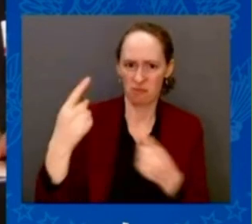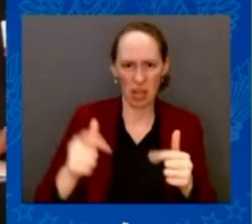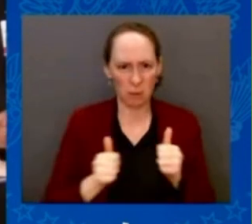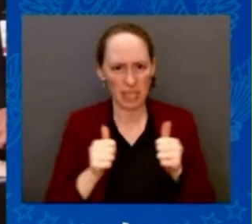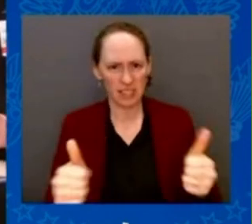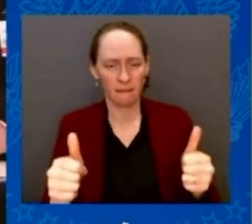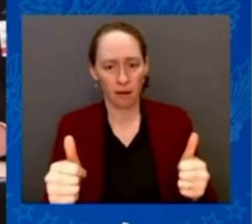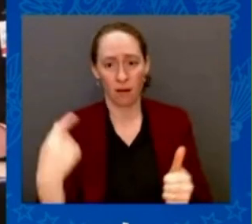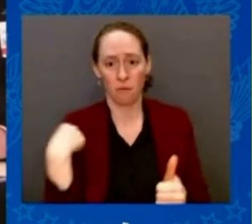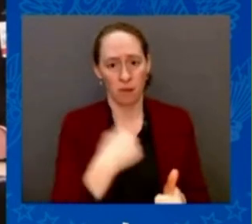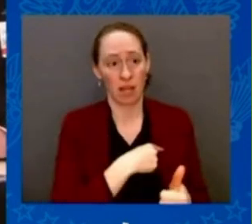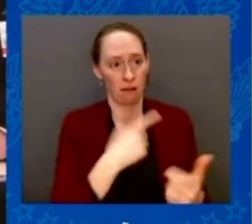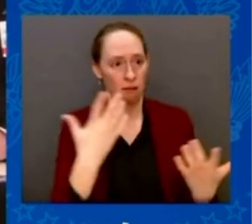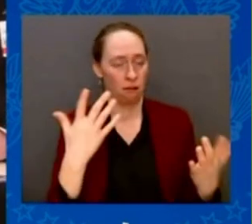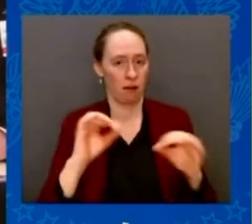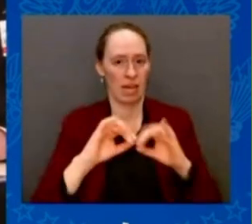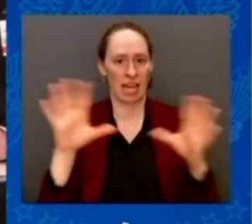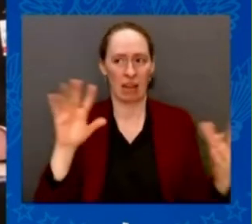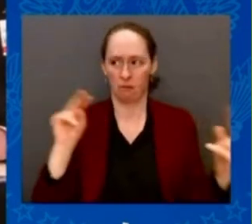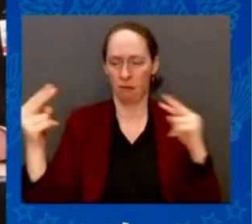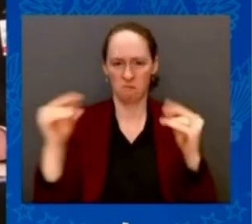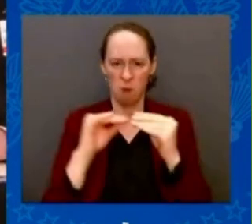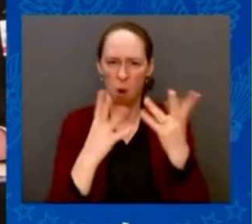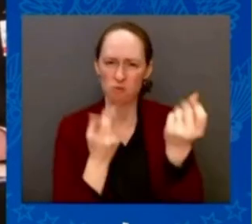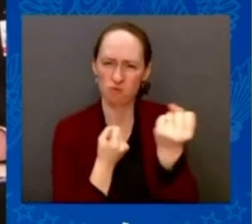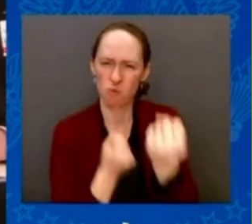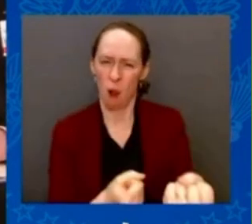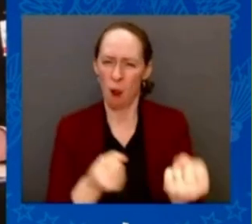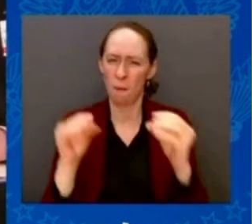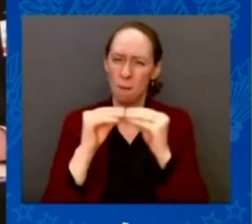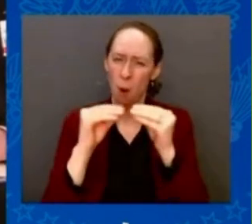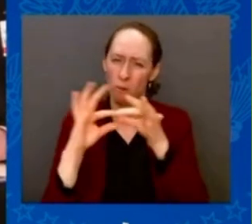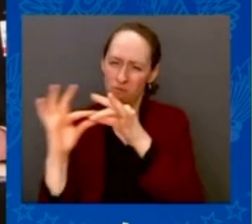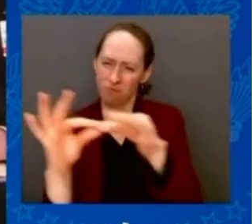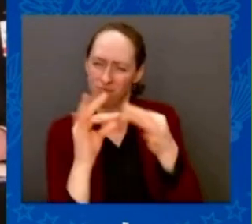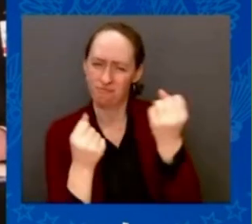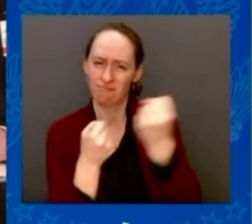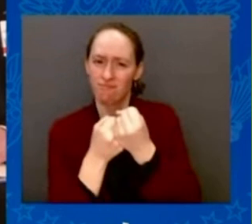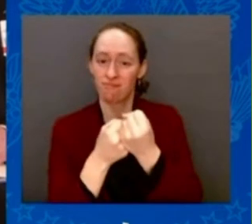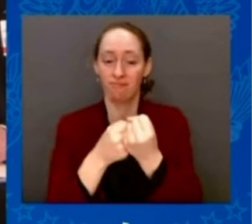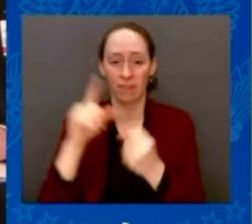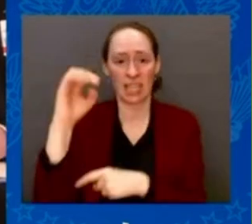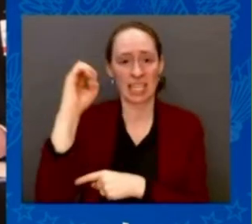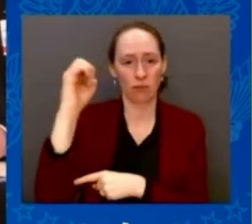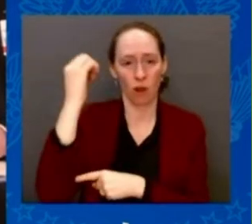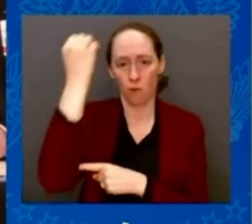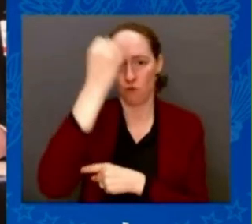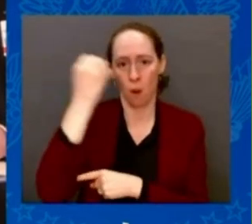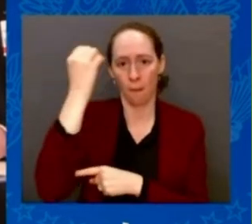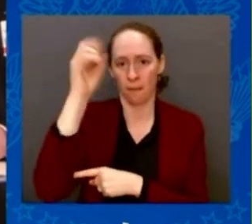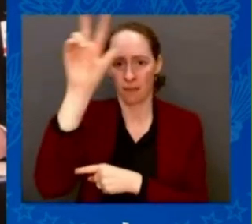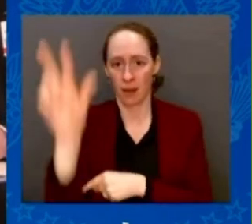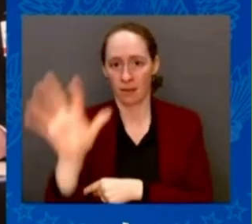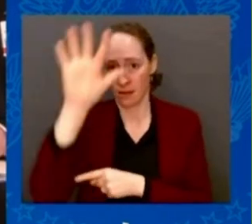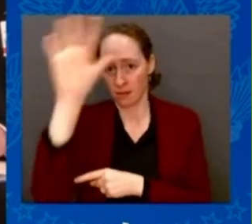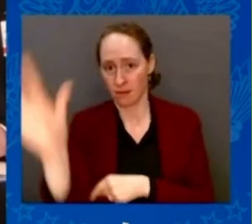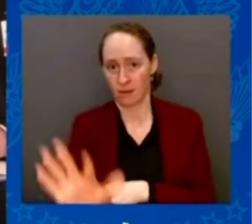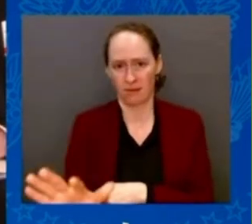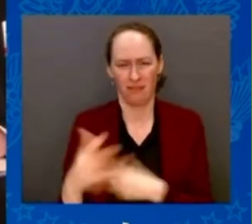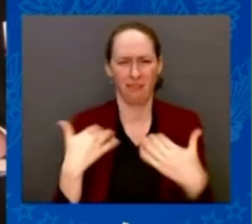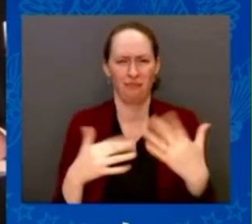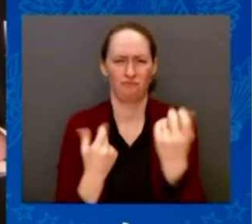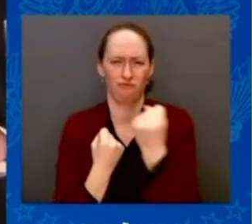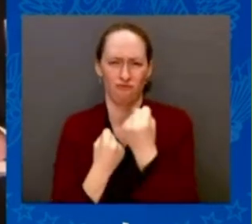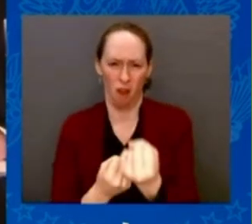flank, are more protected than ever. And we, together, passed the test of